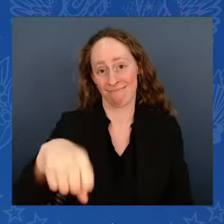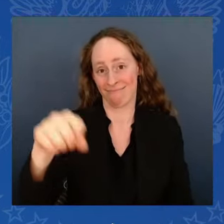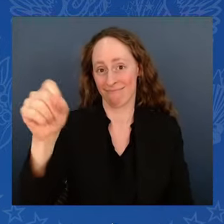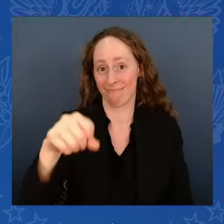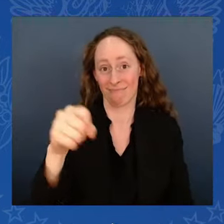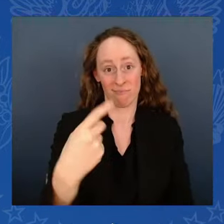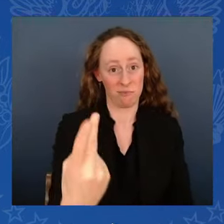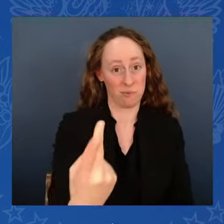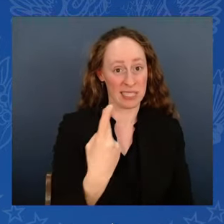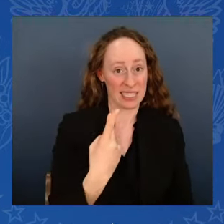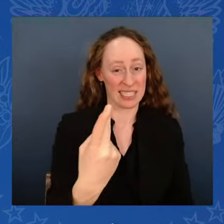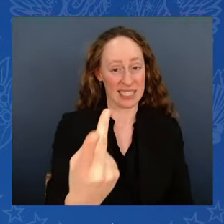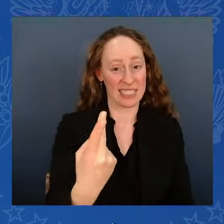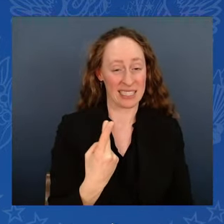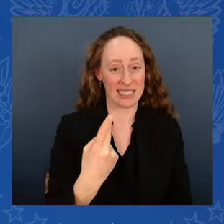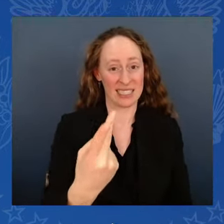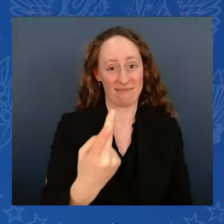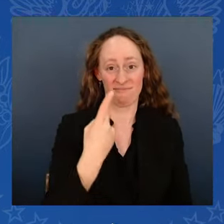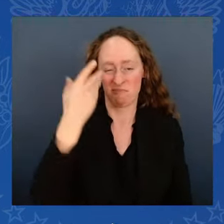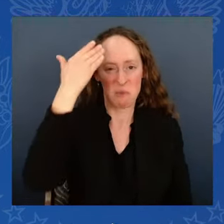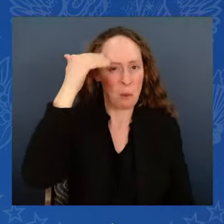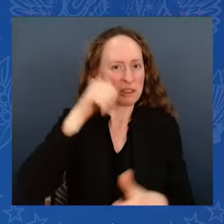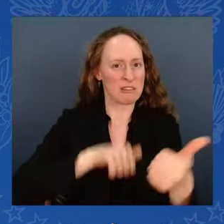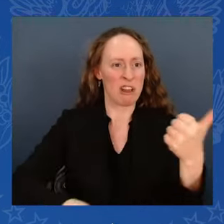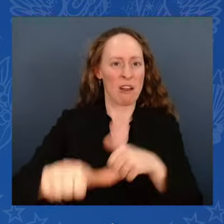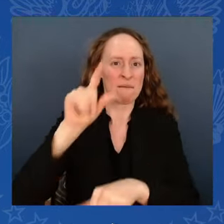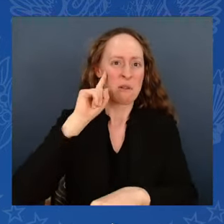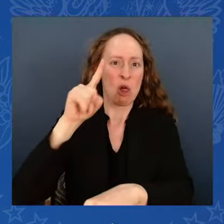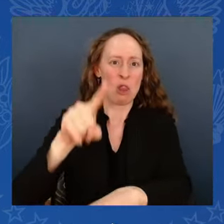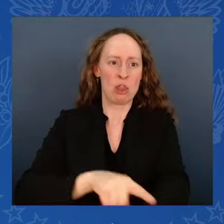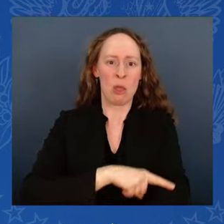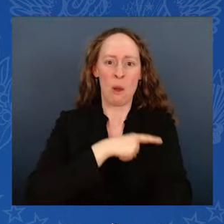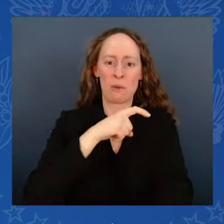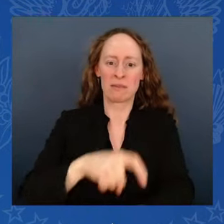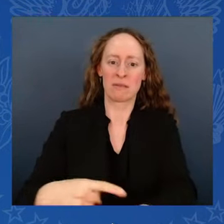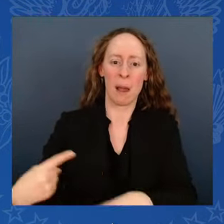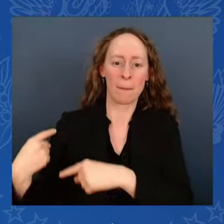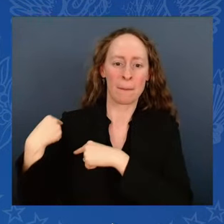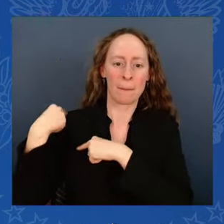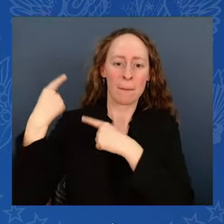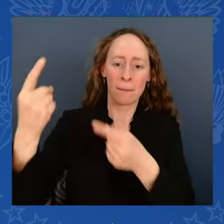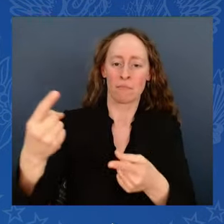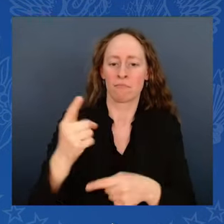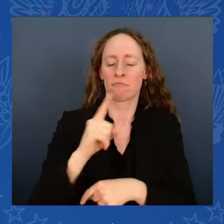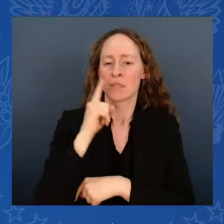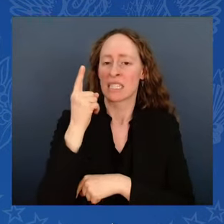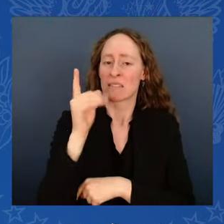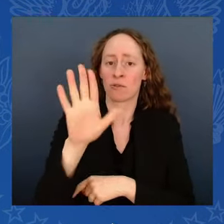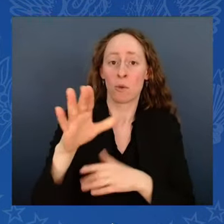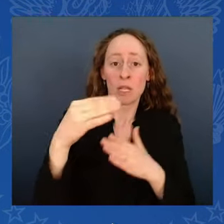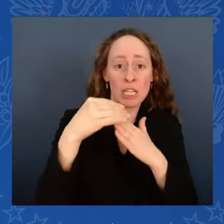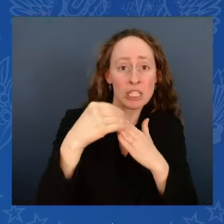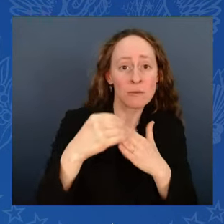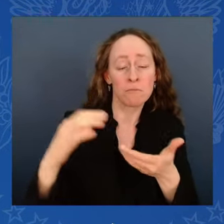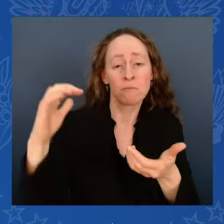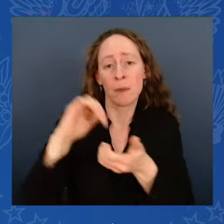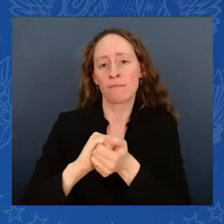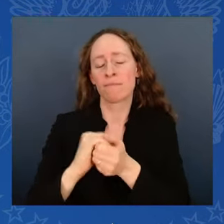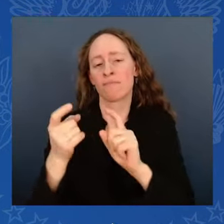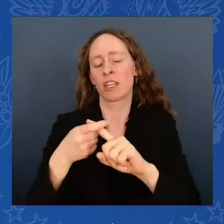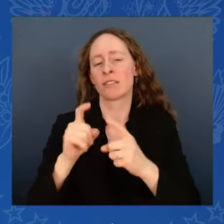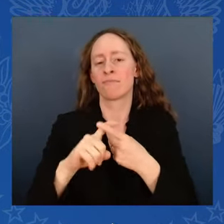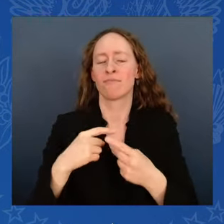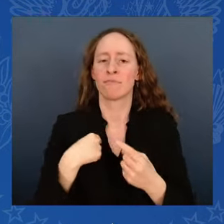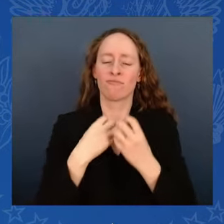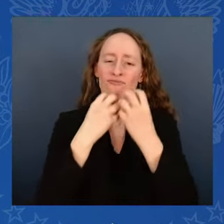and partnership, but quite frankly, more importantly, for your friendship. And thanks to all of you members of our nation's most important civil